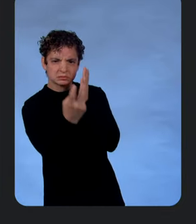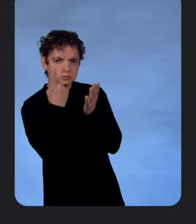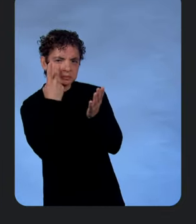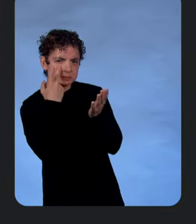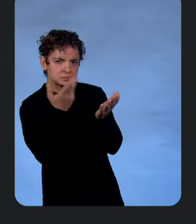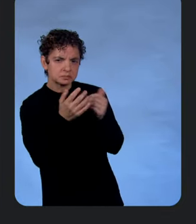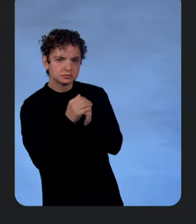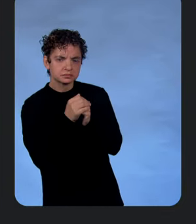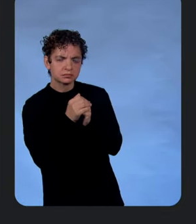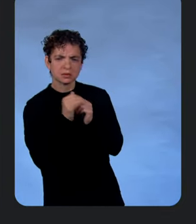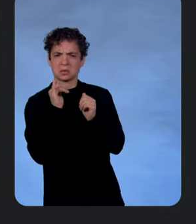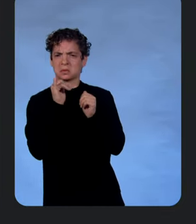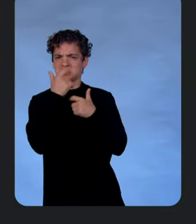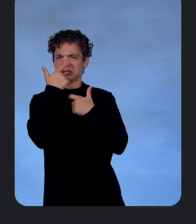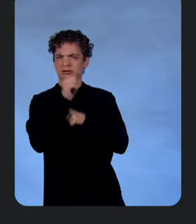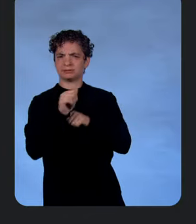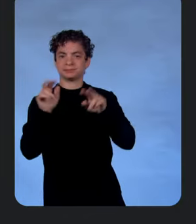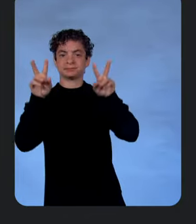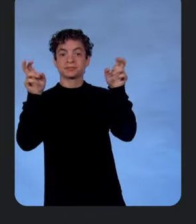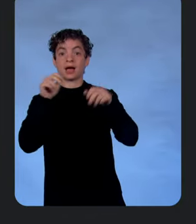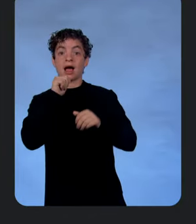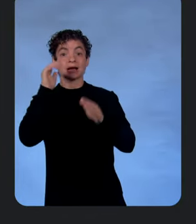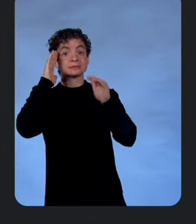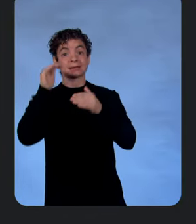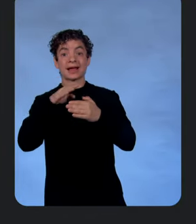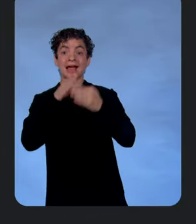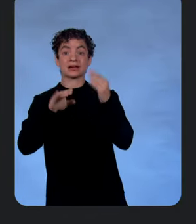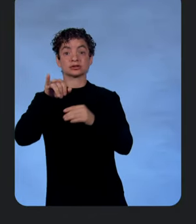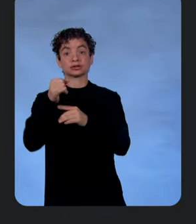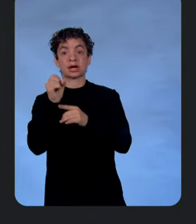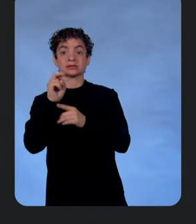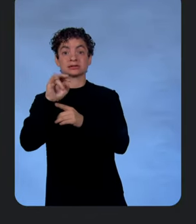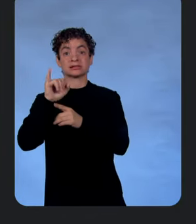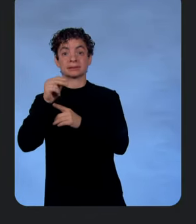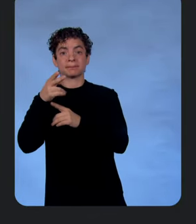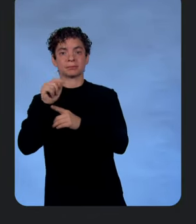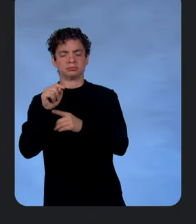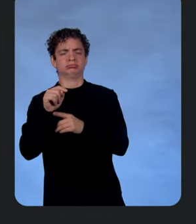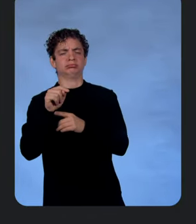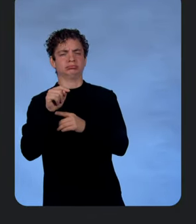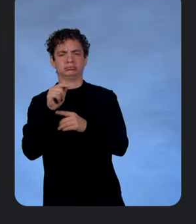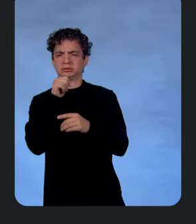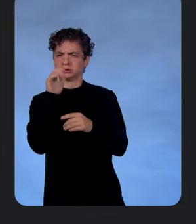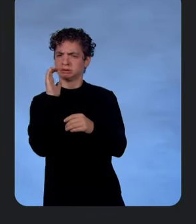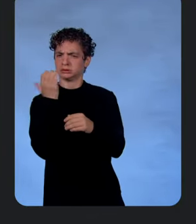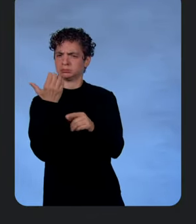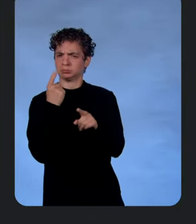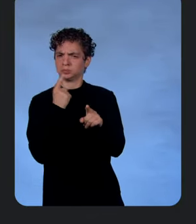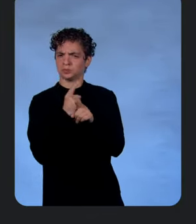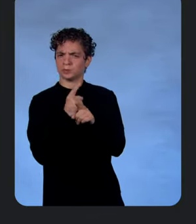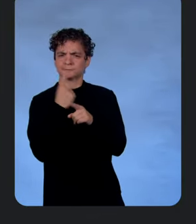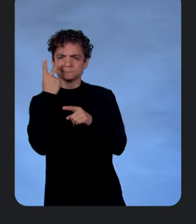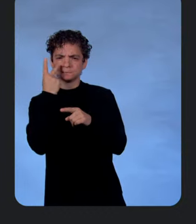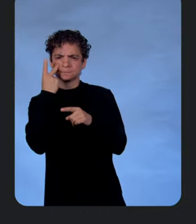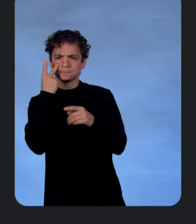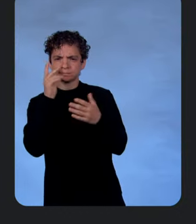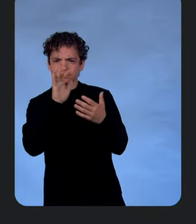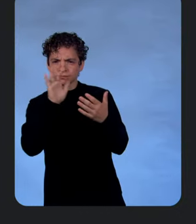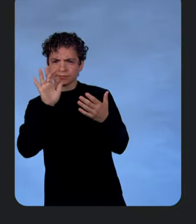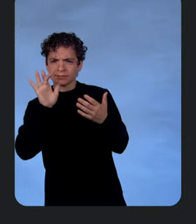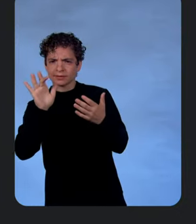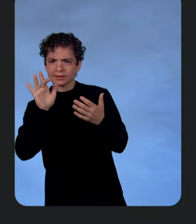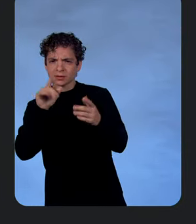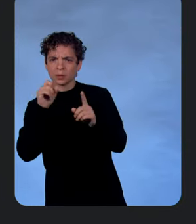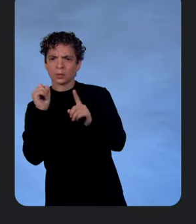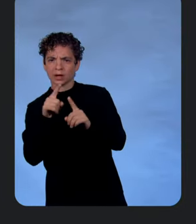Unexpected end of JSON input. That doesn't sound right. Let's use the query assistant to explore the